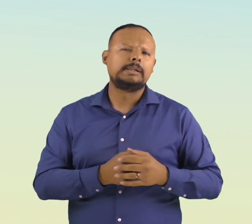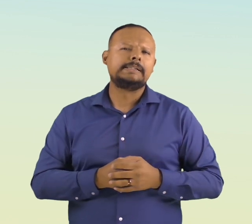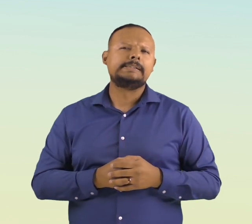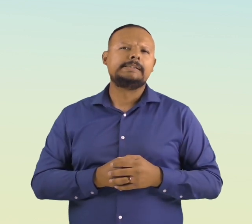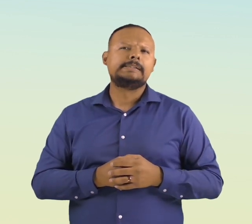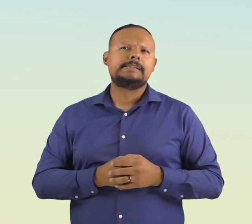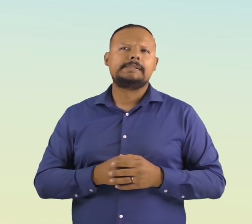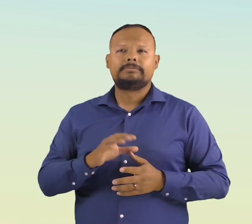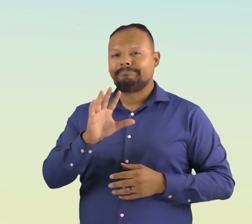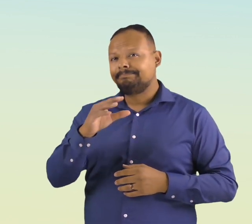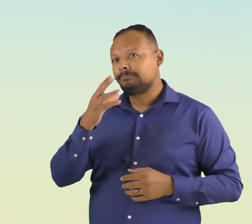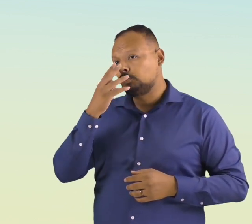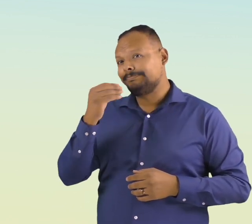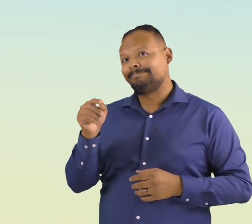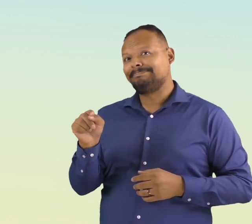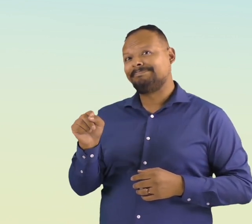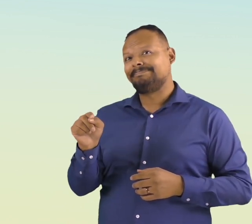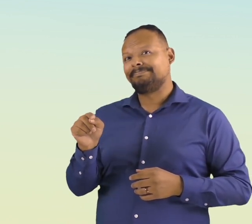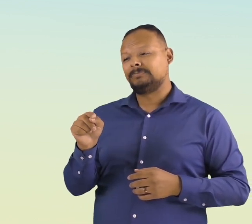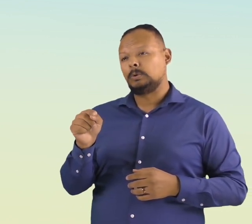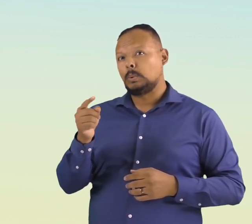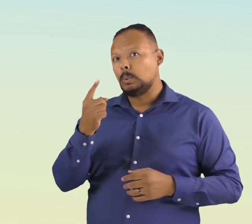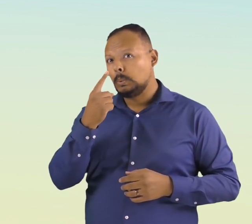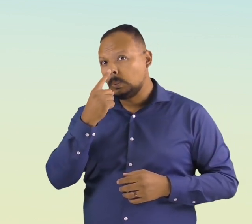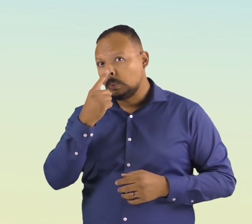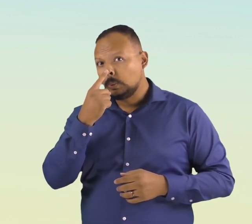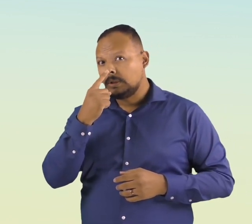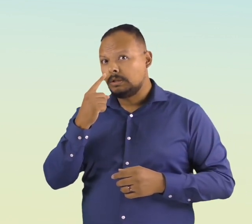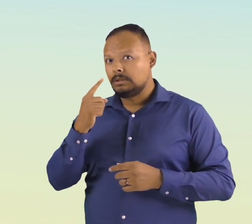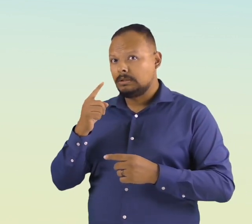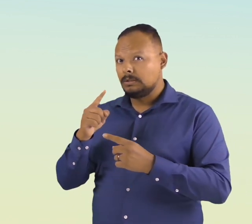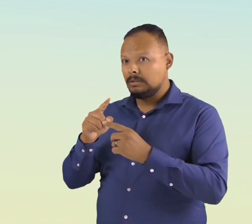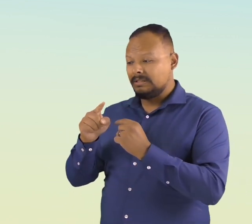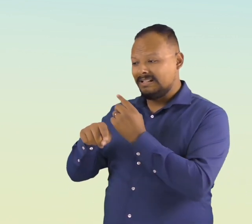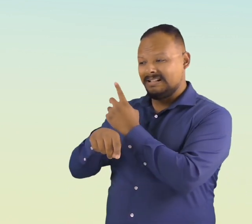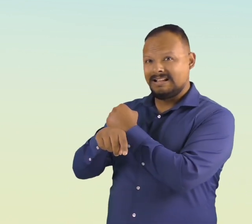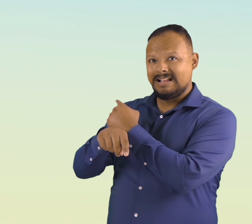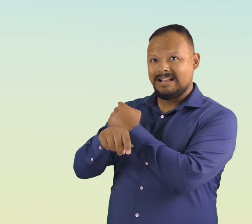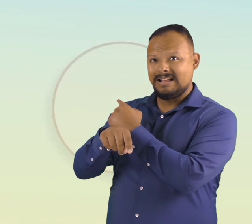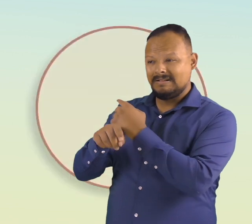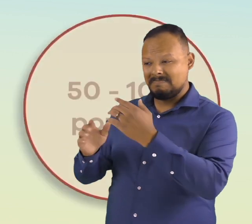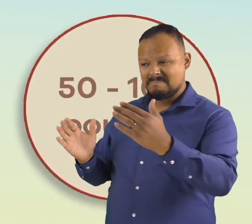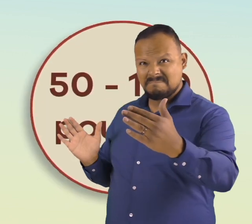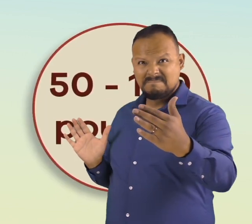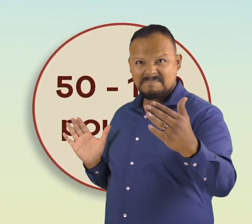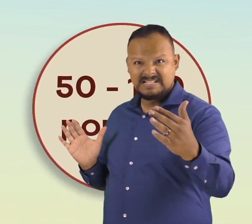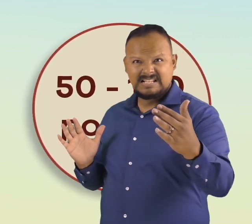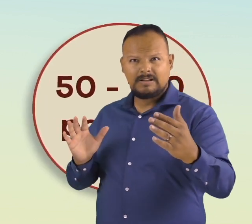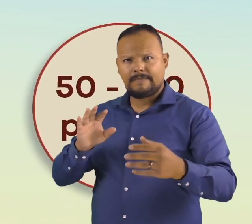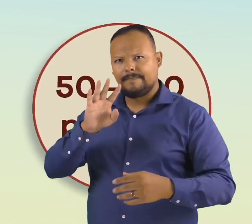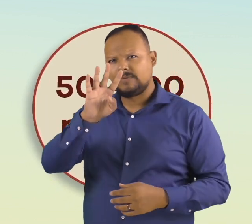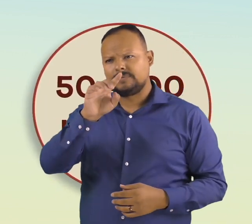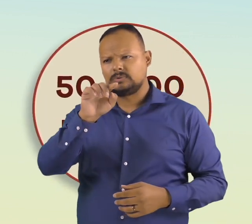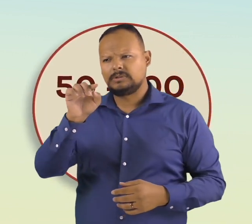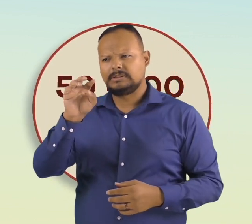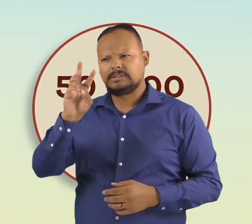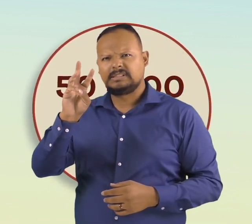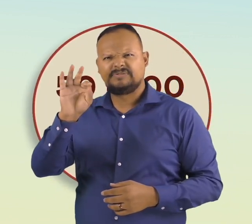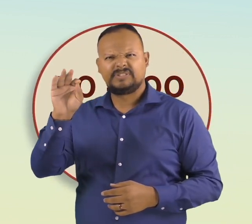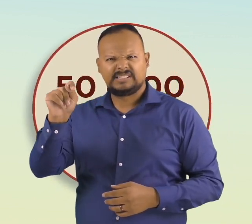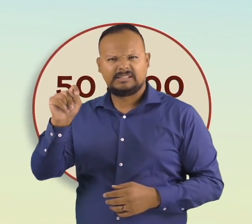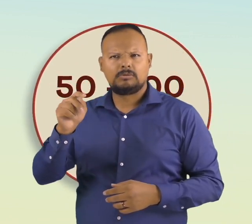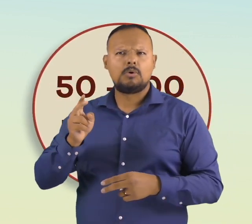nose to the end of their tail, wolves range from 4 to 6 feet long and weigh between 50 and